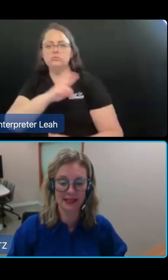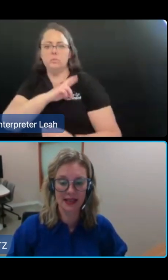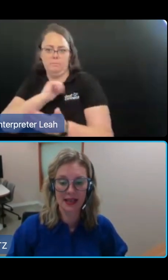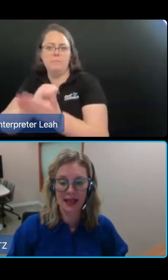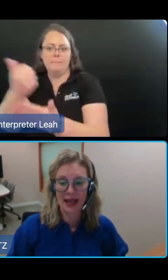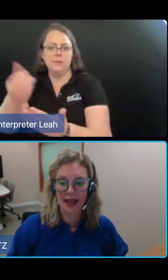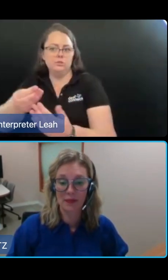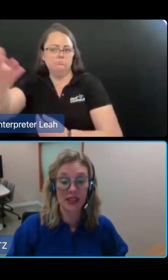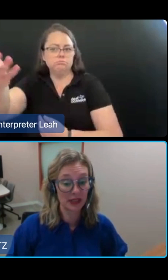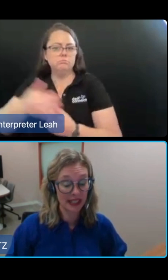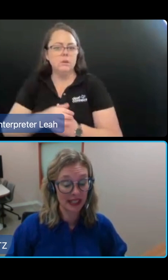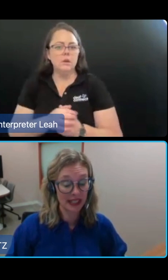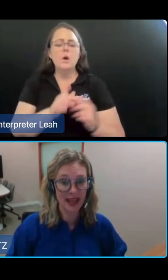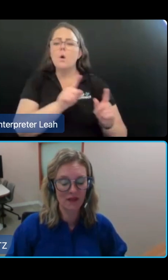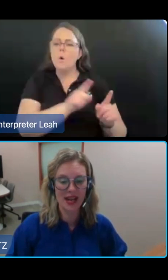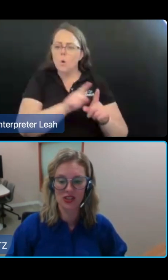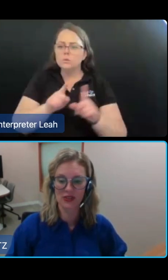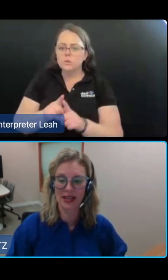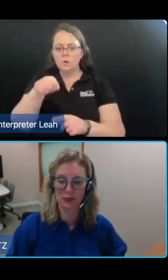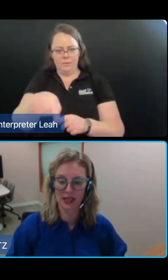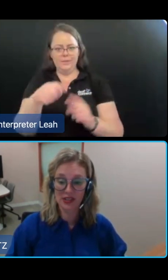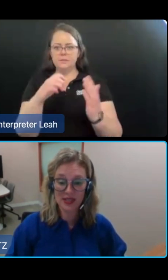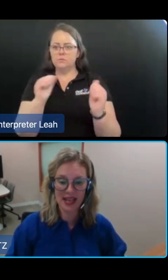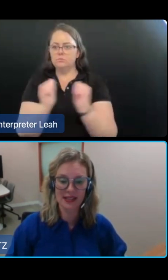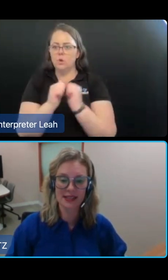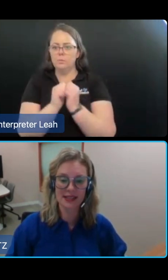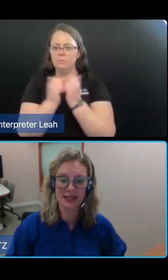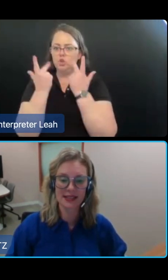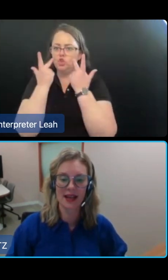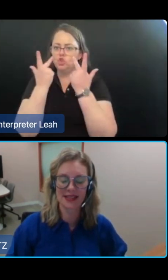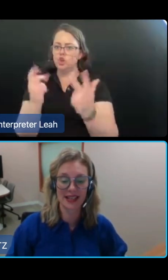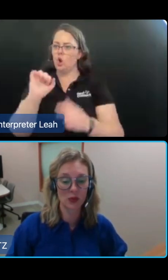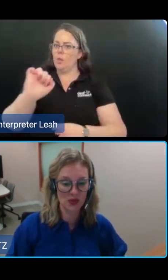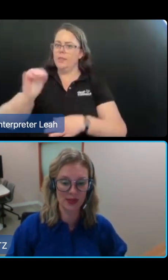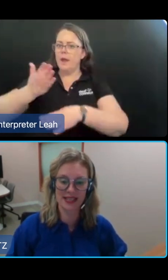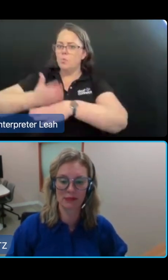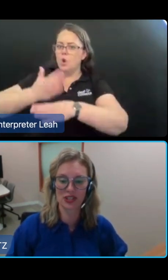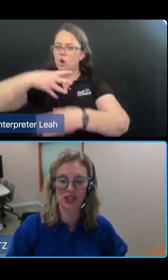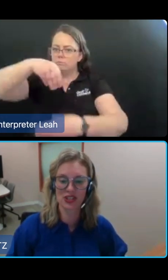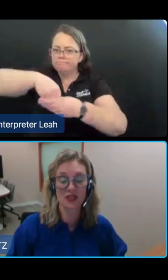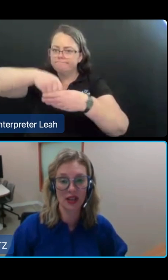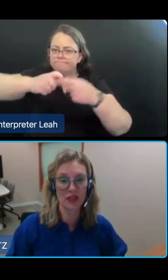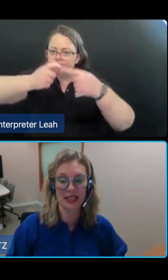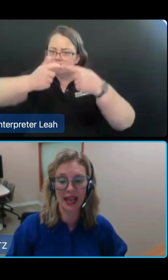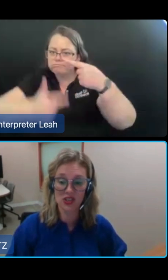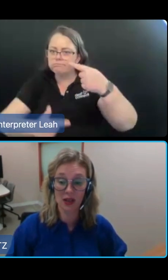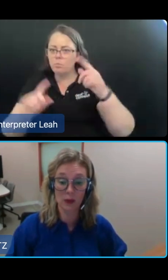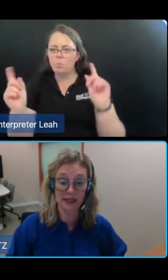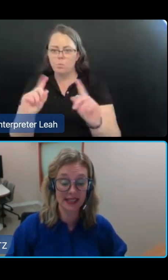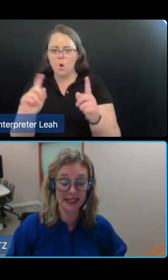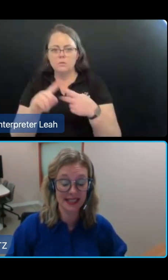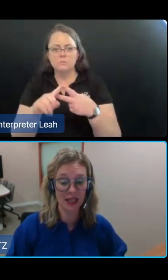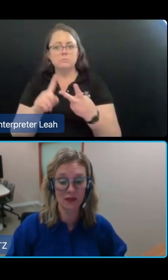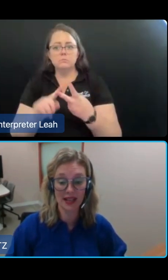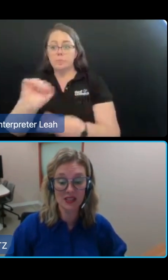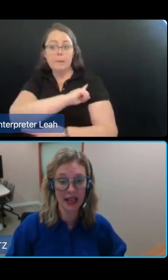functions. The ability to make financial and prudential standards. It also establishes a strengthened Aged Care